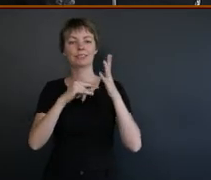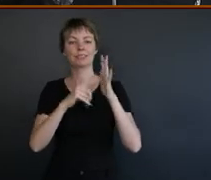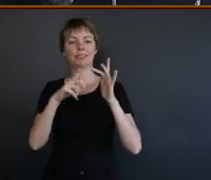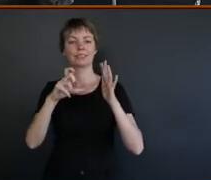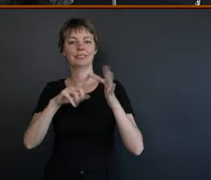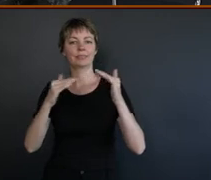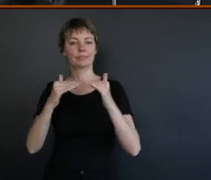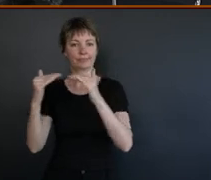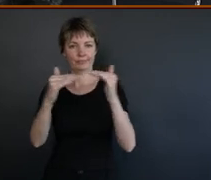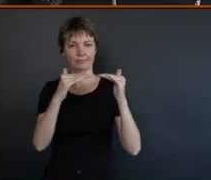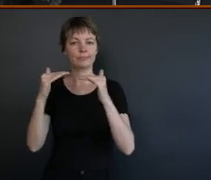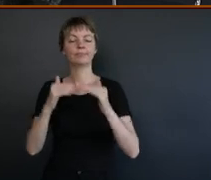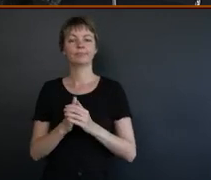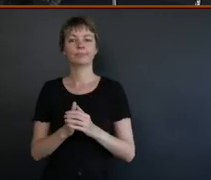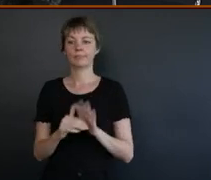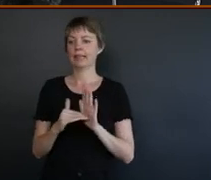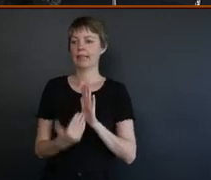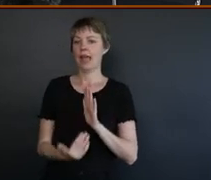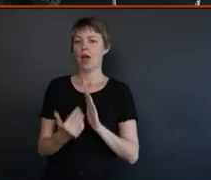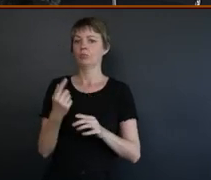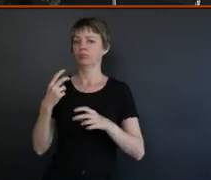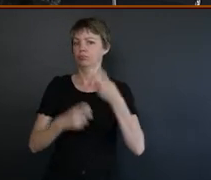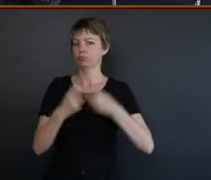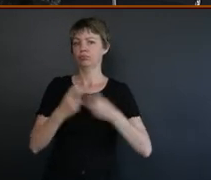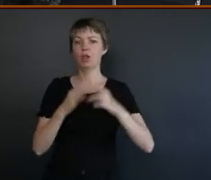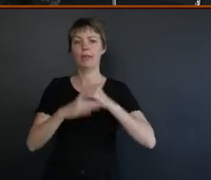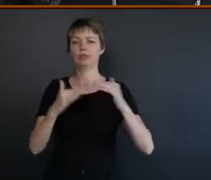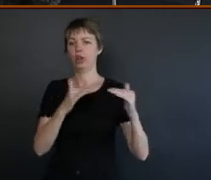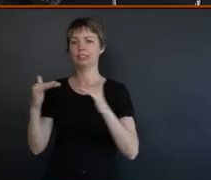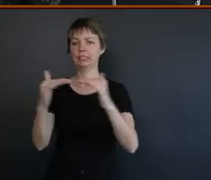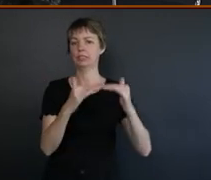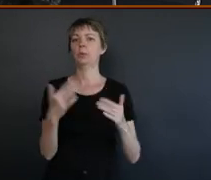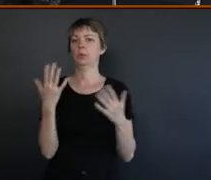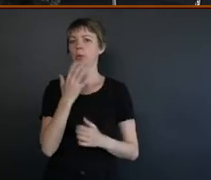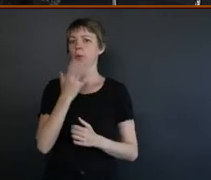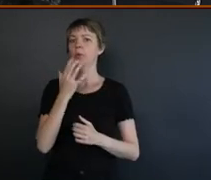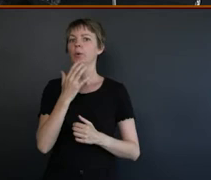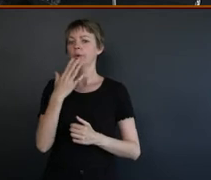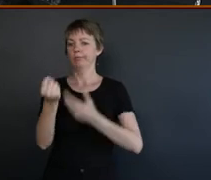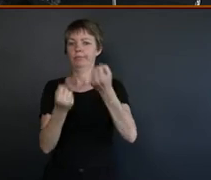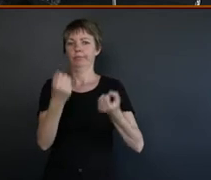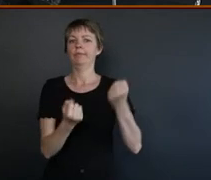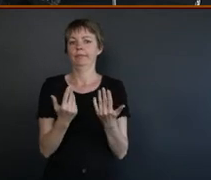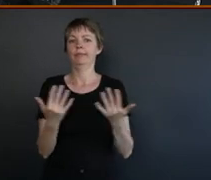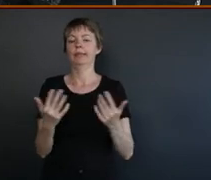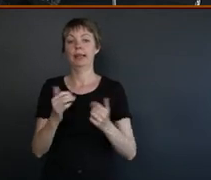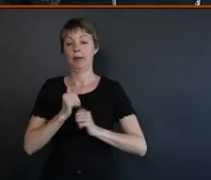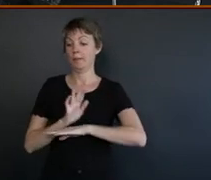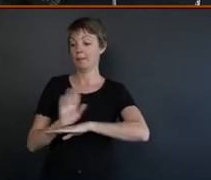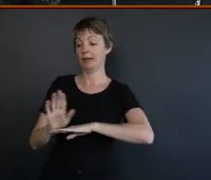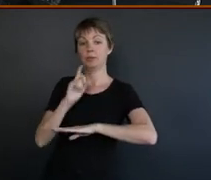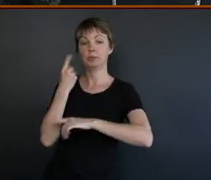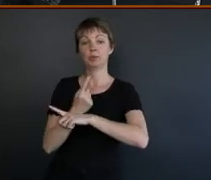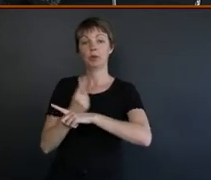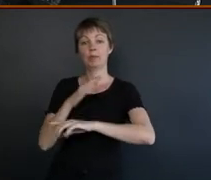So, more than ever, issues around justice are back in the spotlight. Our panel is here today to talk about all things